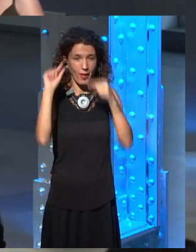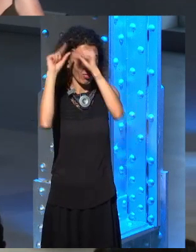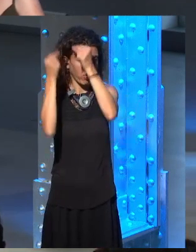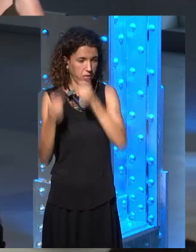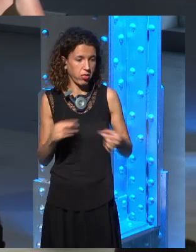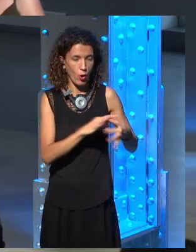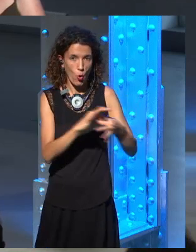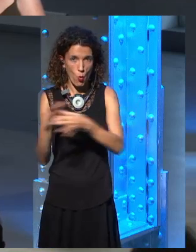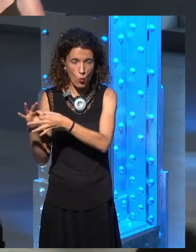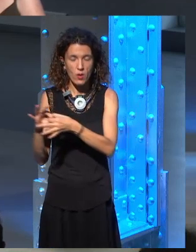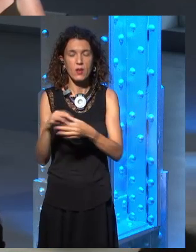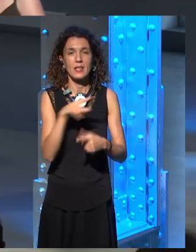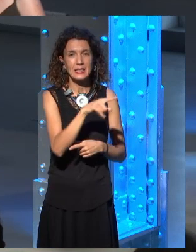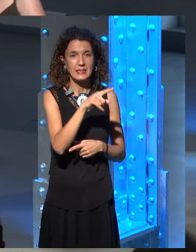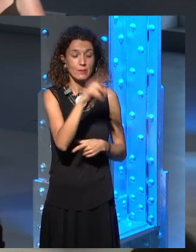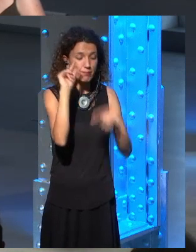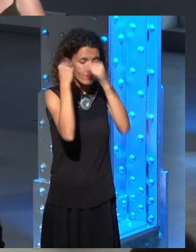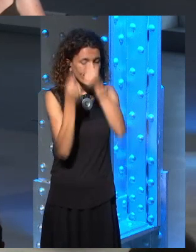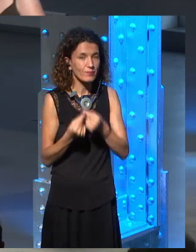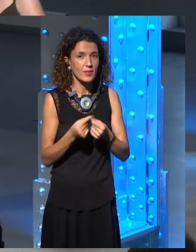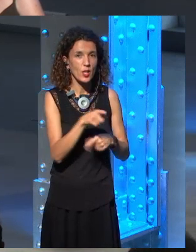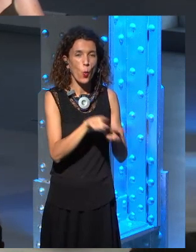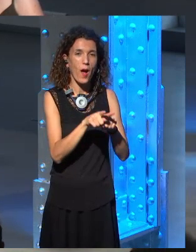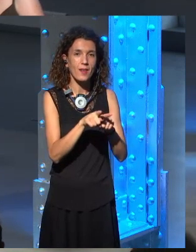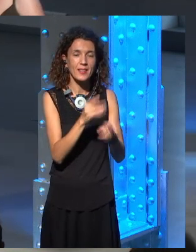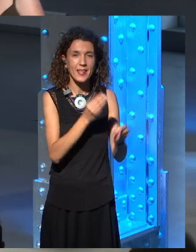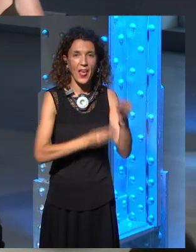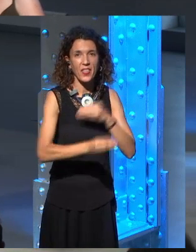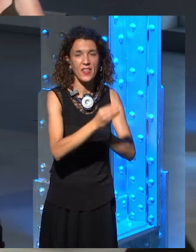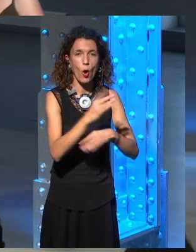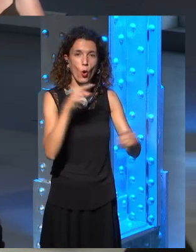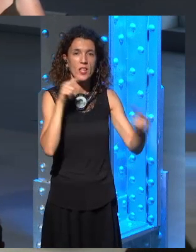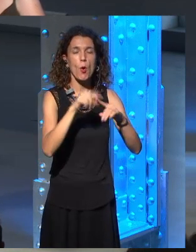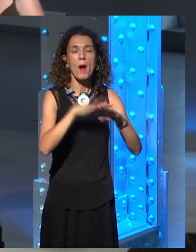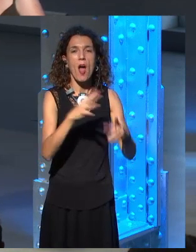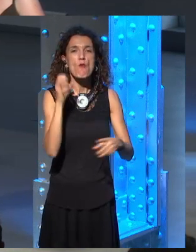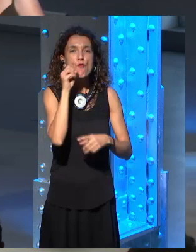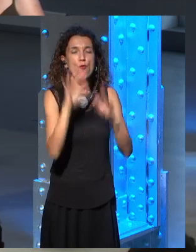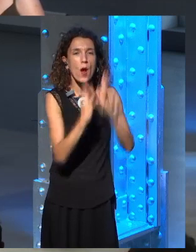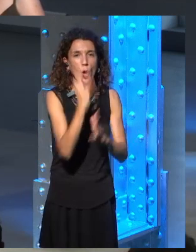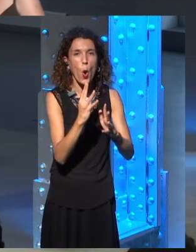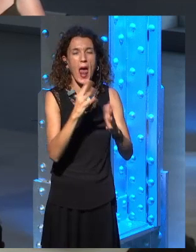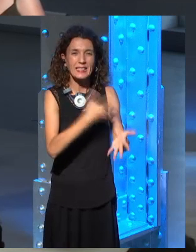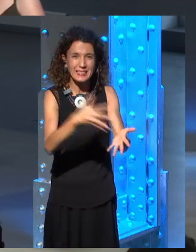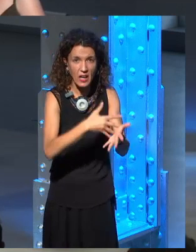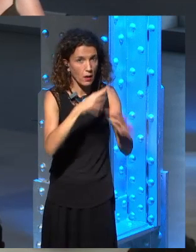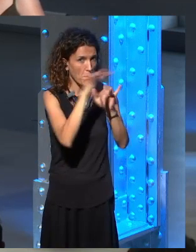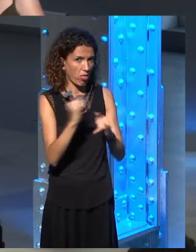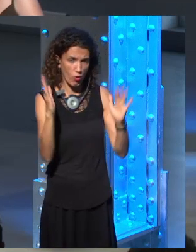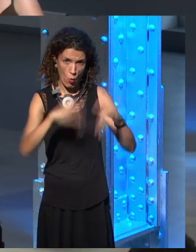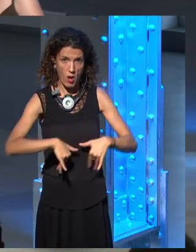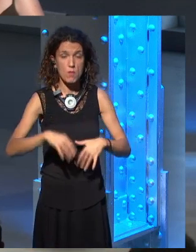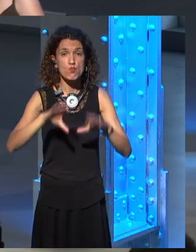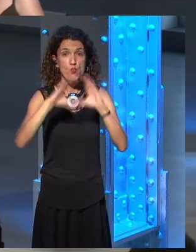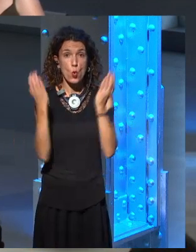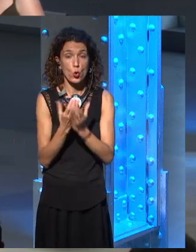made for peace. So, obviously, Daenerys will show up in Westeros, and she will be